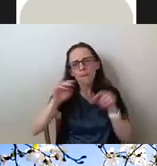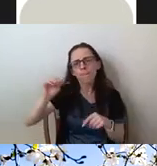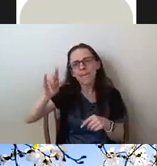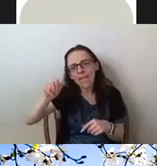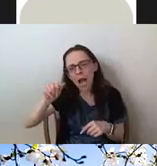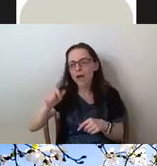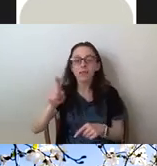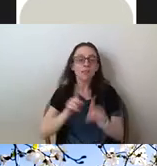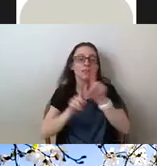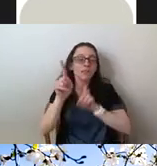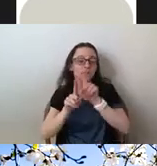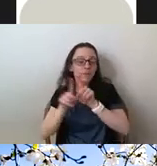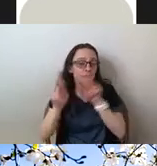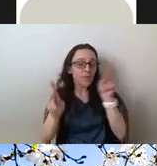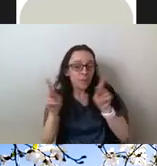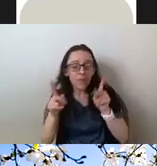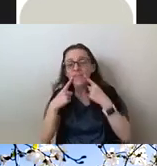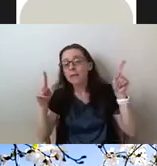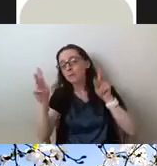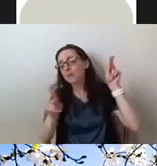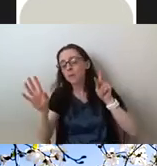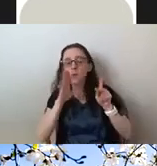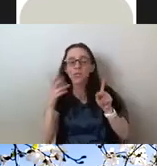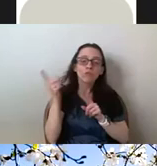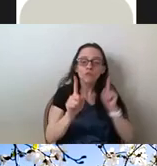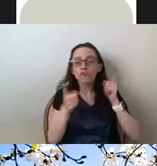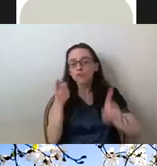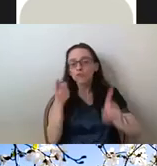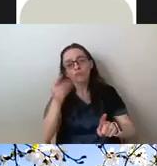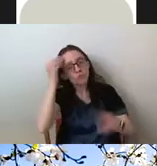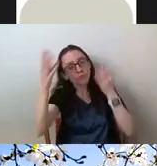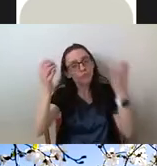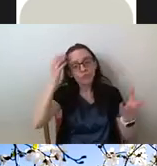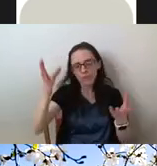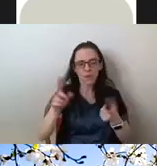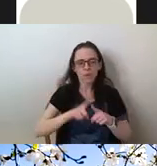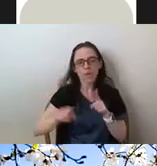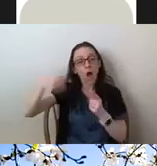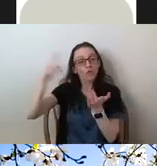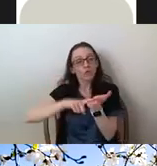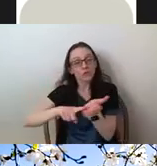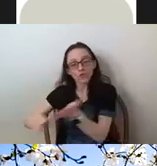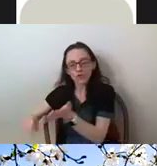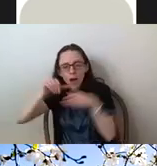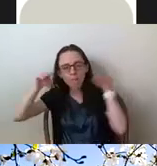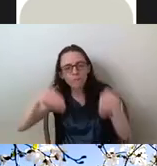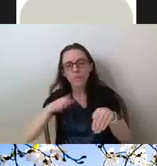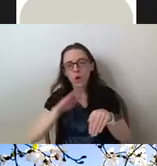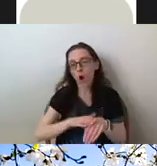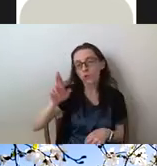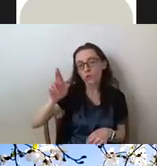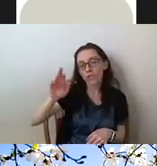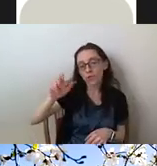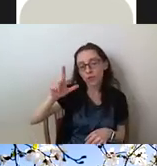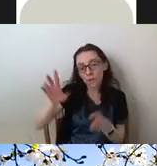gene mutation carriers, other research has not focused on the experiences of racial minorities and of the LGBTQ